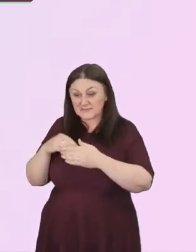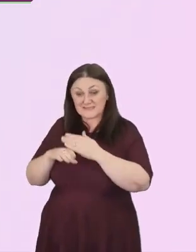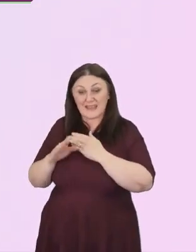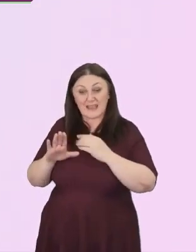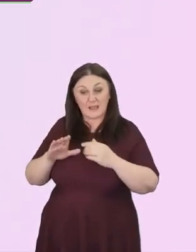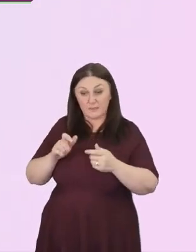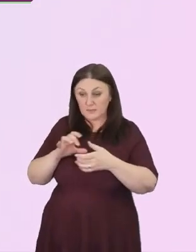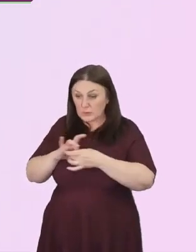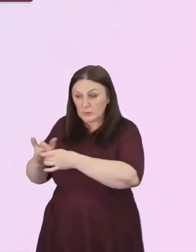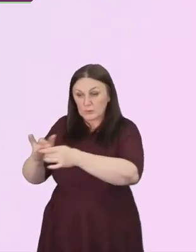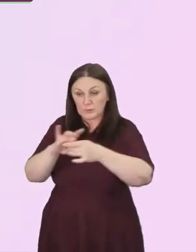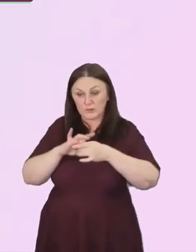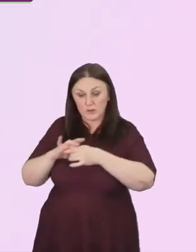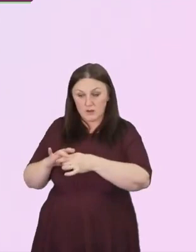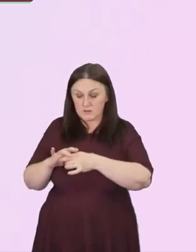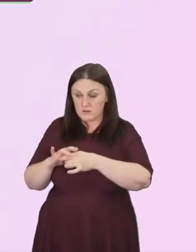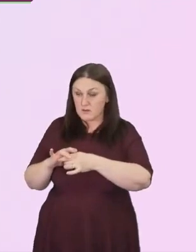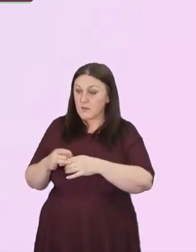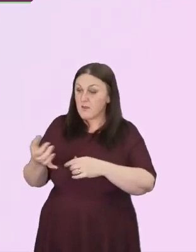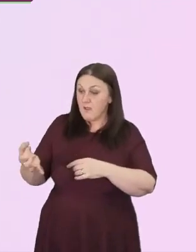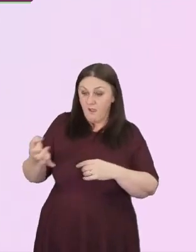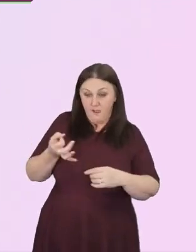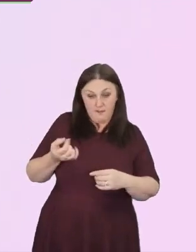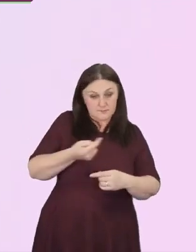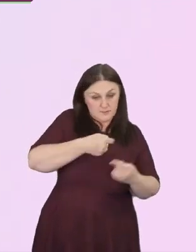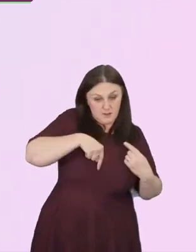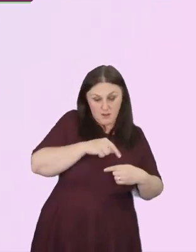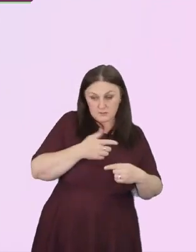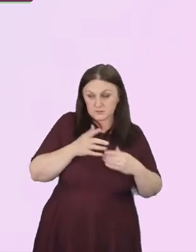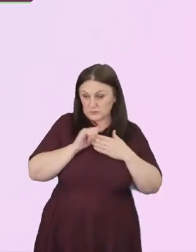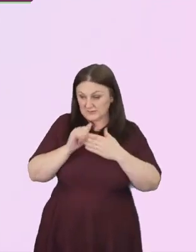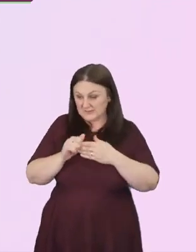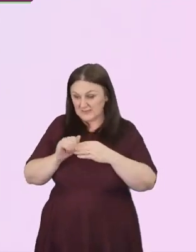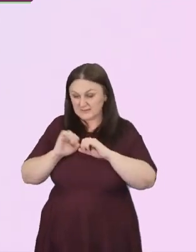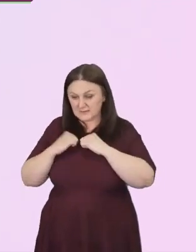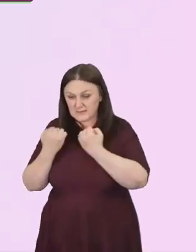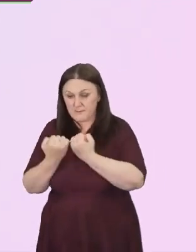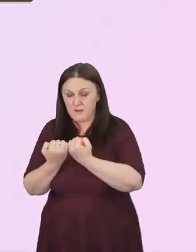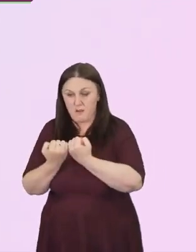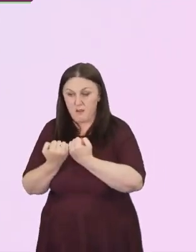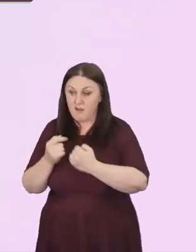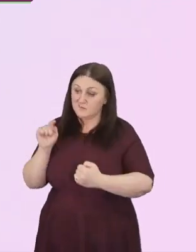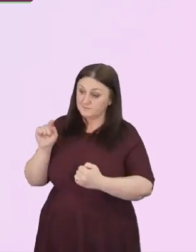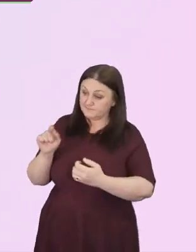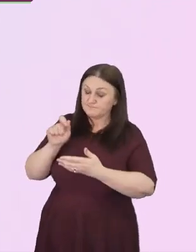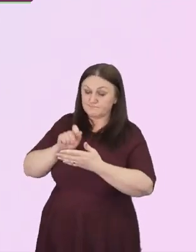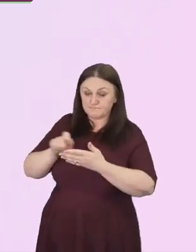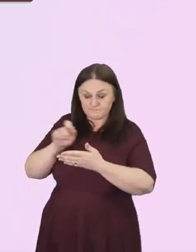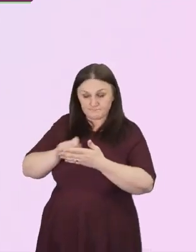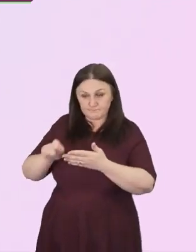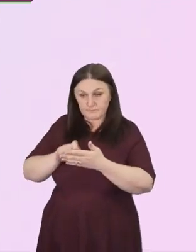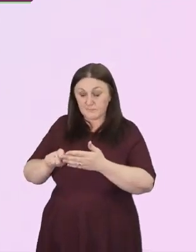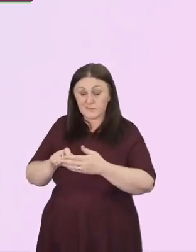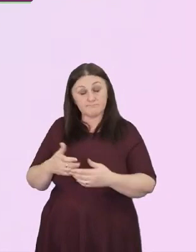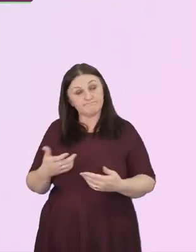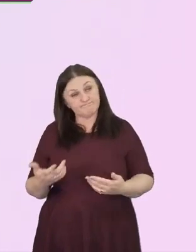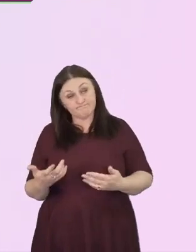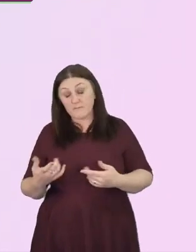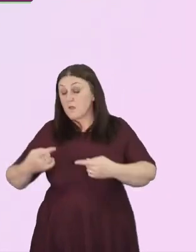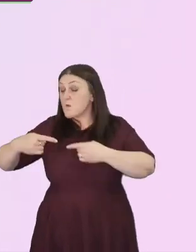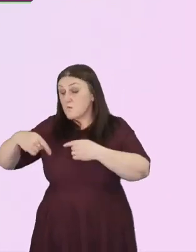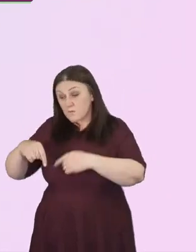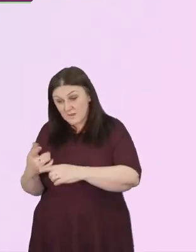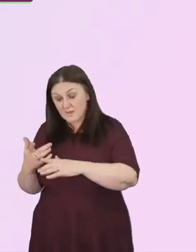Baptists to lead this seminar. And he's written, yet we black and brown people still can't breathe.